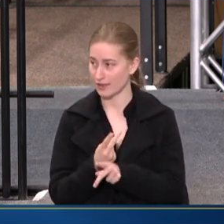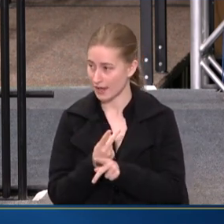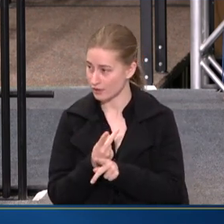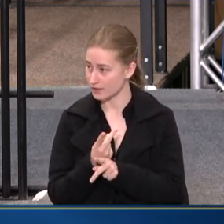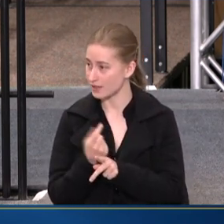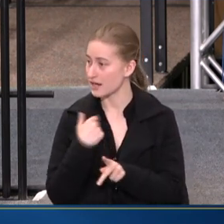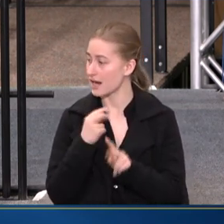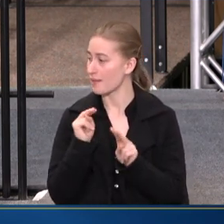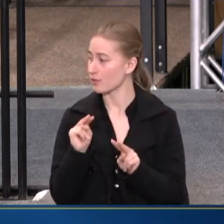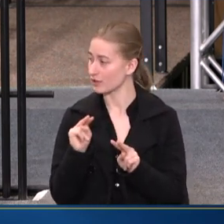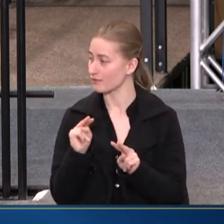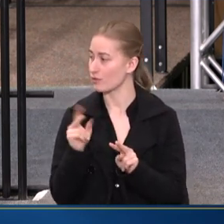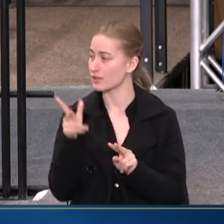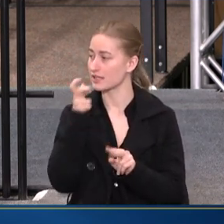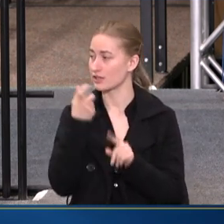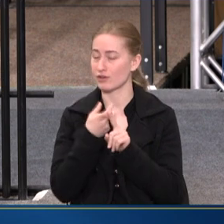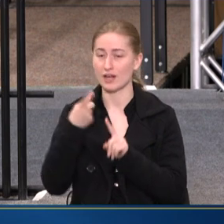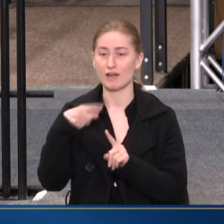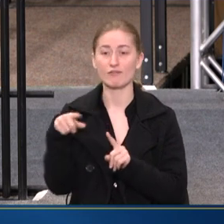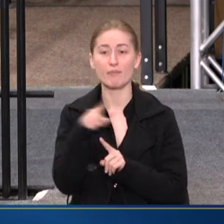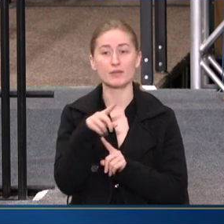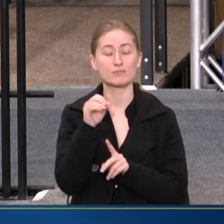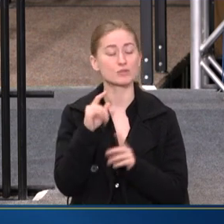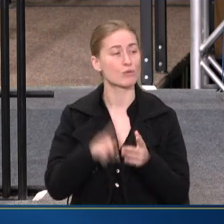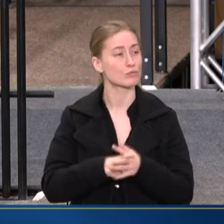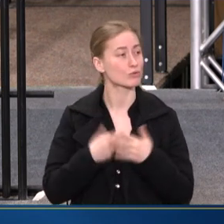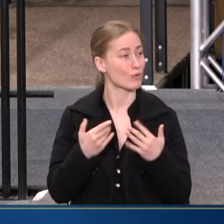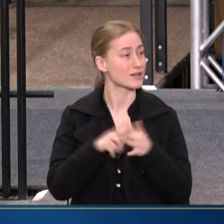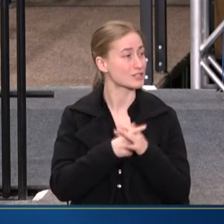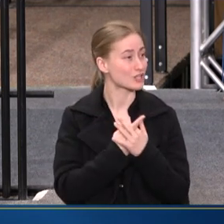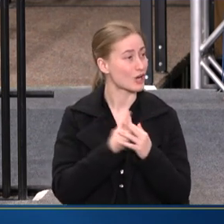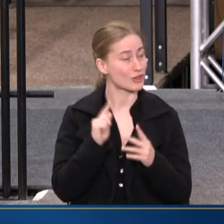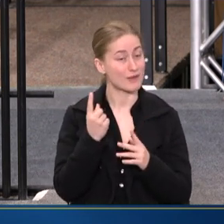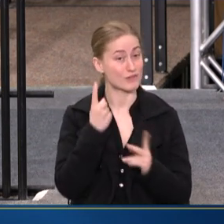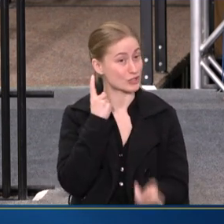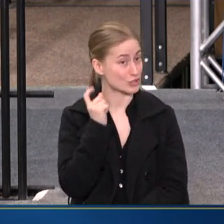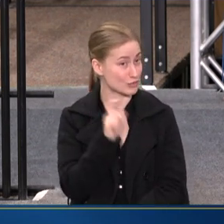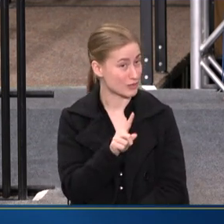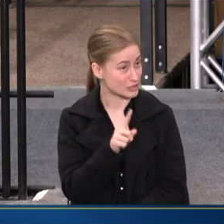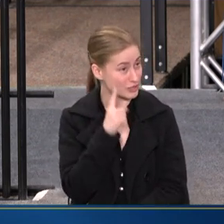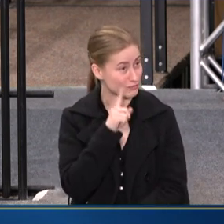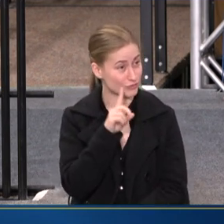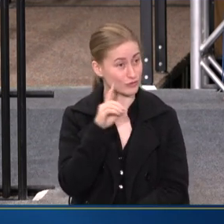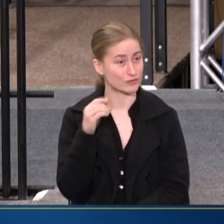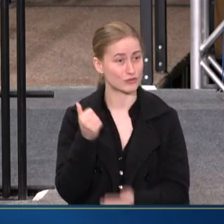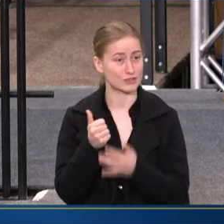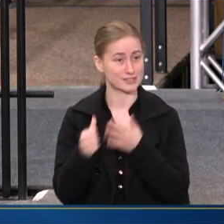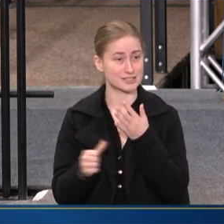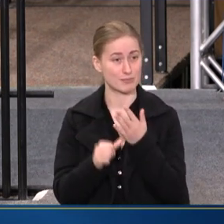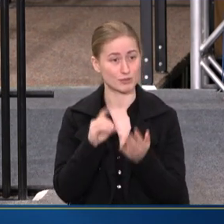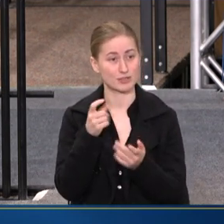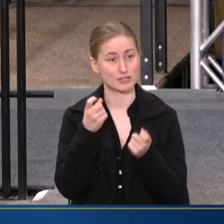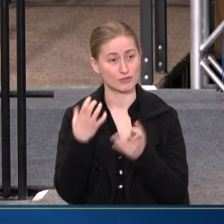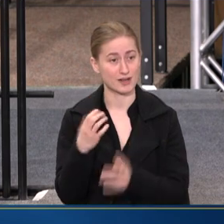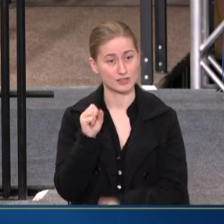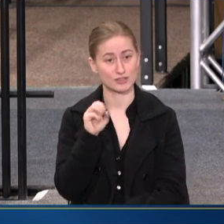AND I'M LOOKING FORWARD TO HEARING FROM THEM. SO LET'S START. MY FIRST QUESTION IS FOR DEPUTY DIRECTOR SMITH.